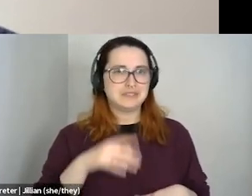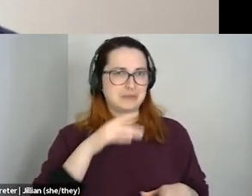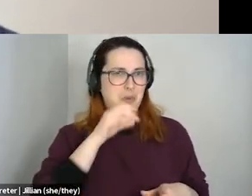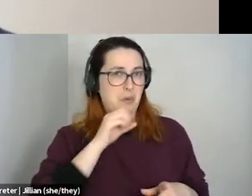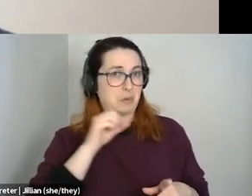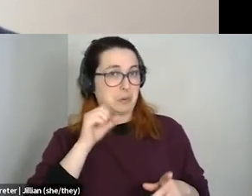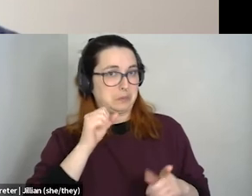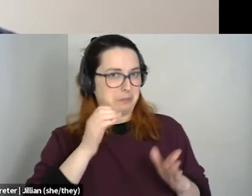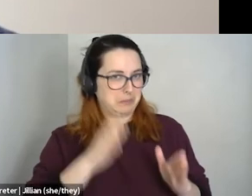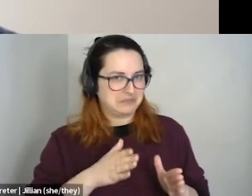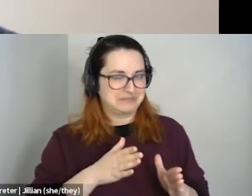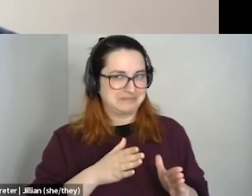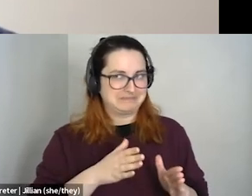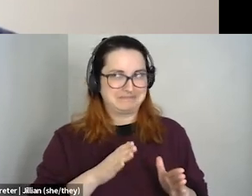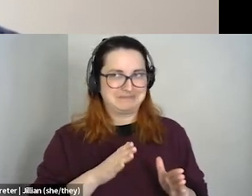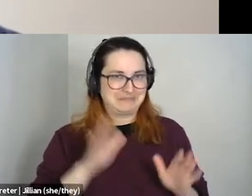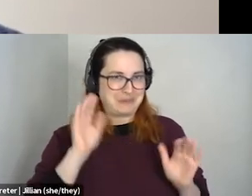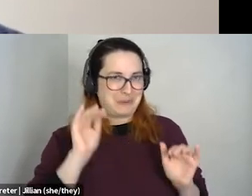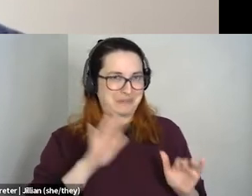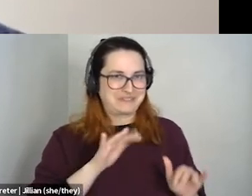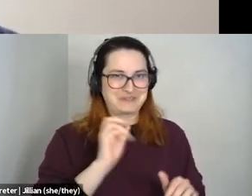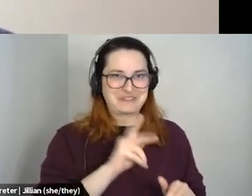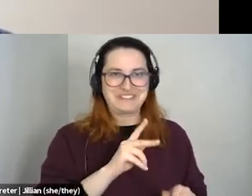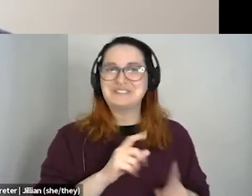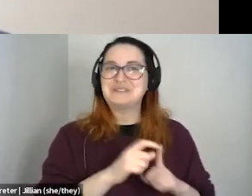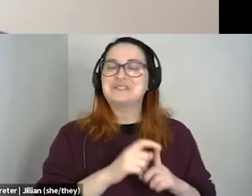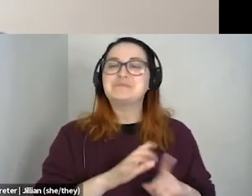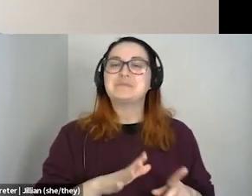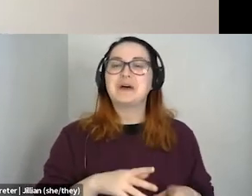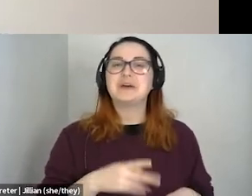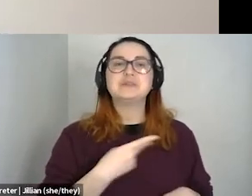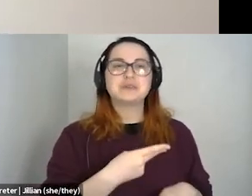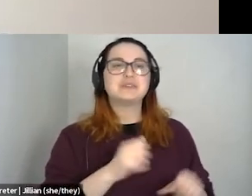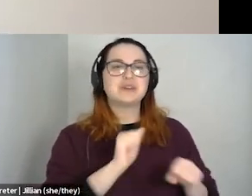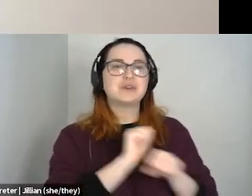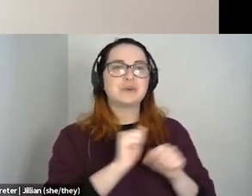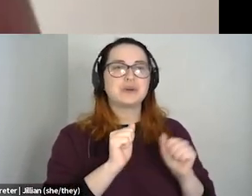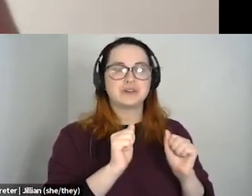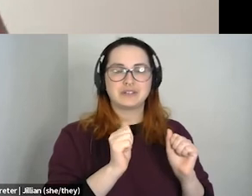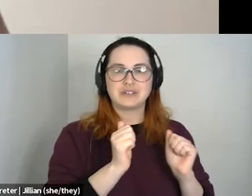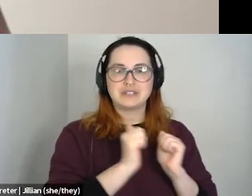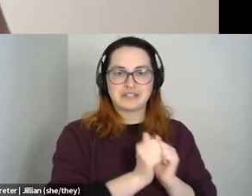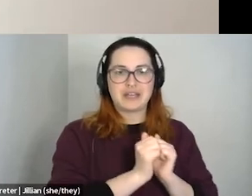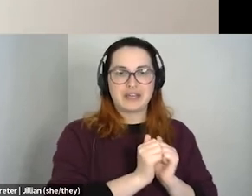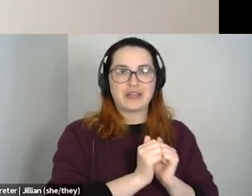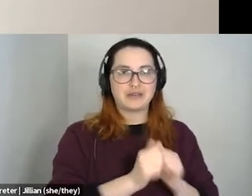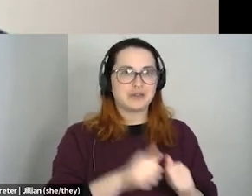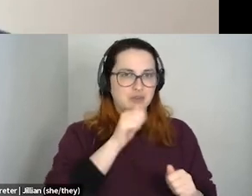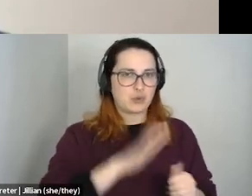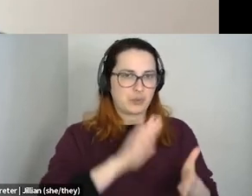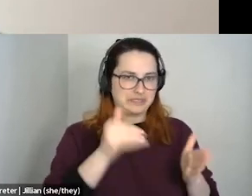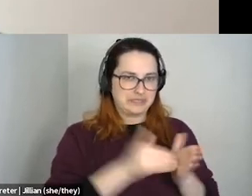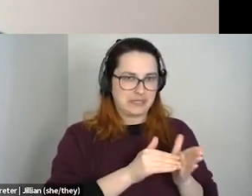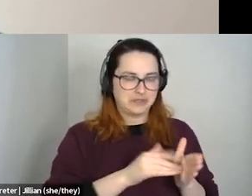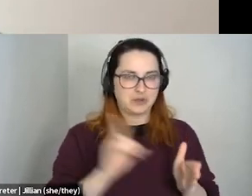me saying older. Um, but something I really loved, we used to work together at Second Story Women's Center in Lindenburg and something I really loved so much,